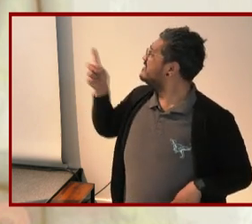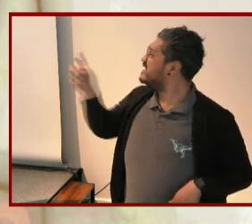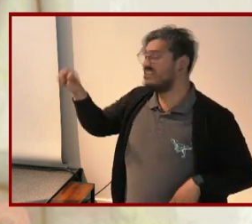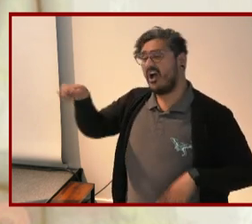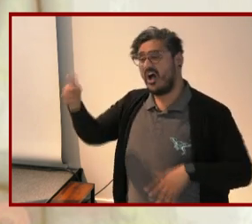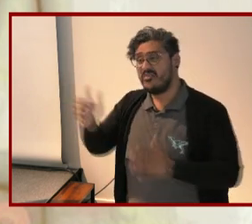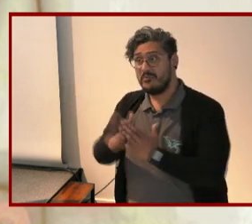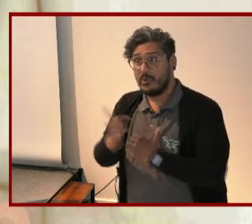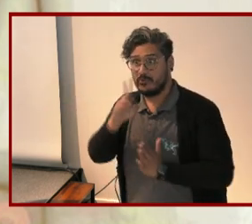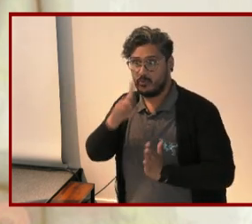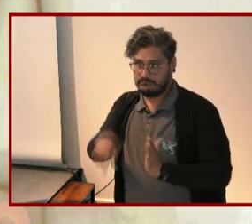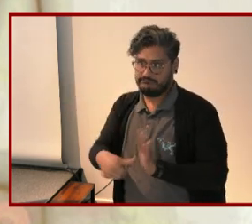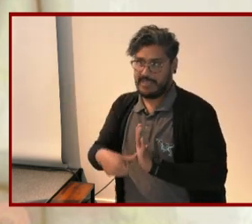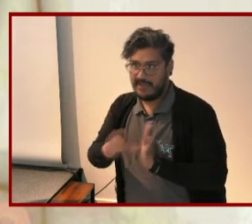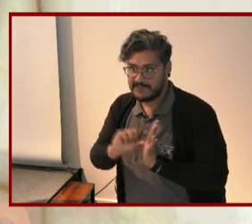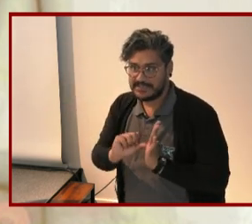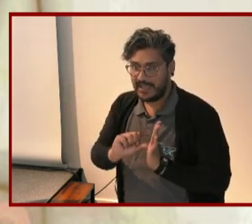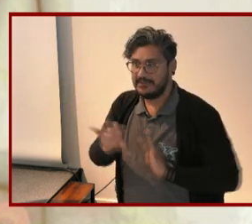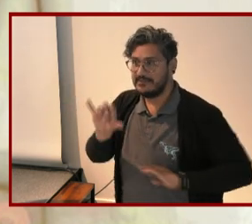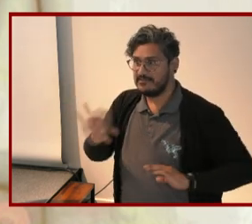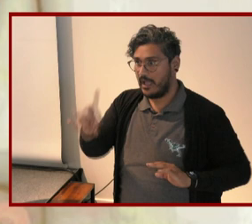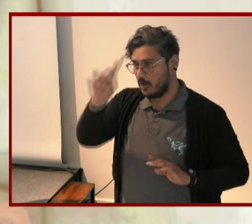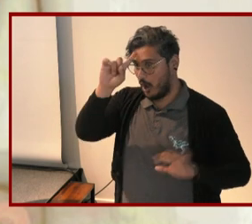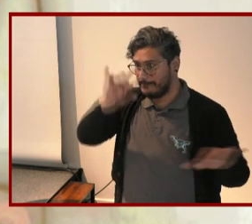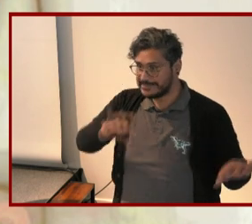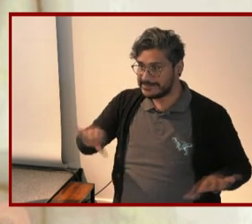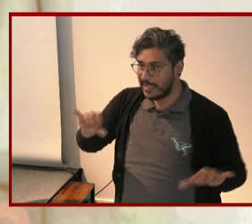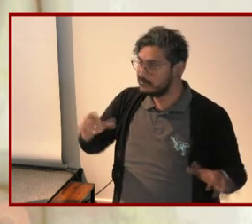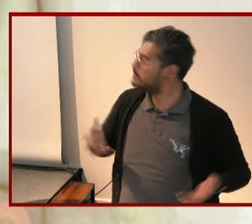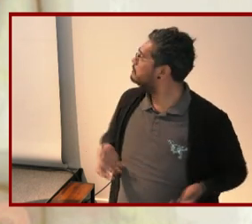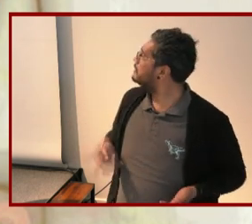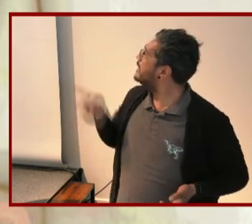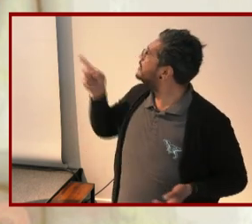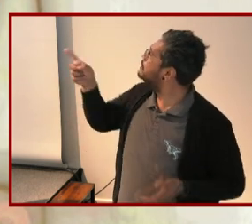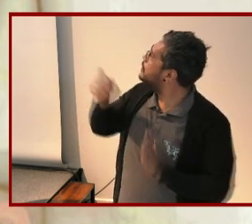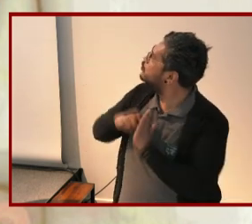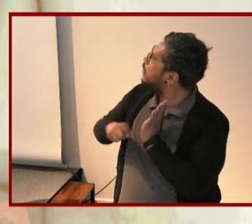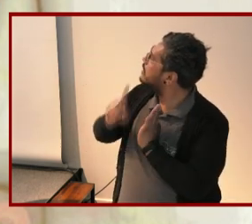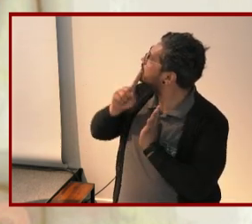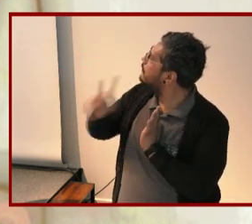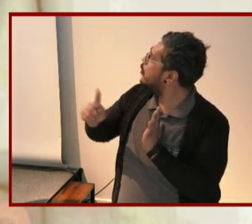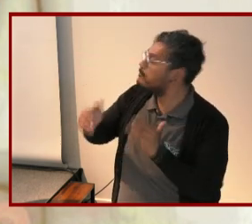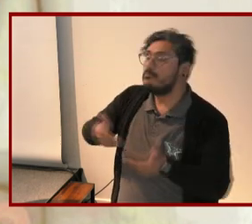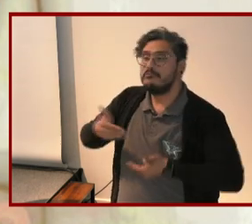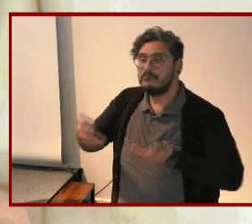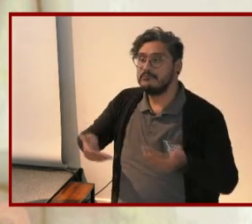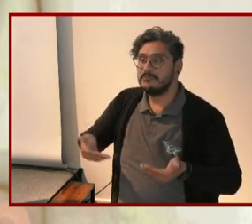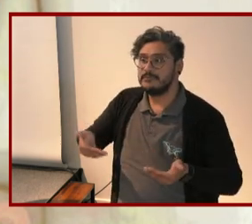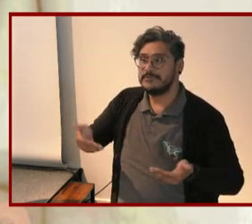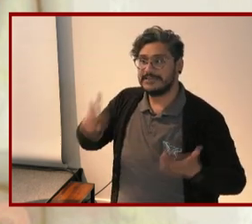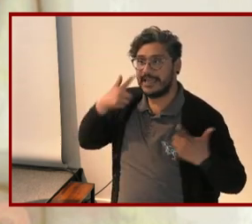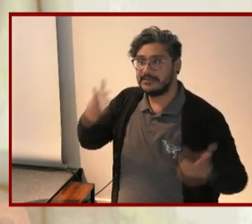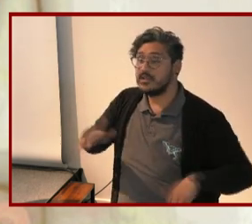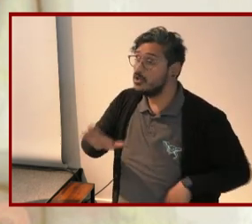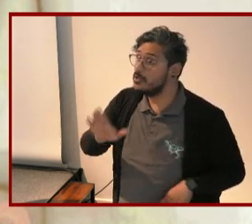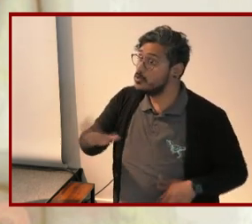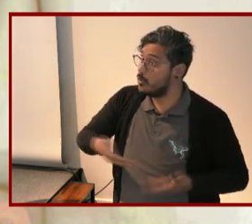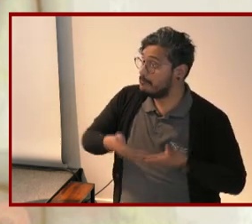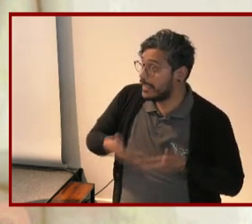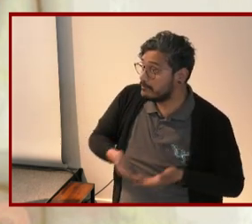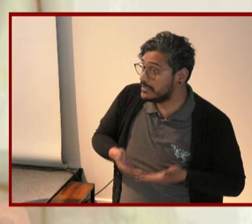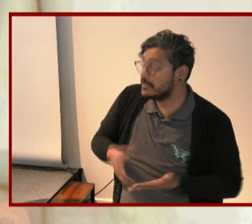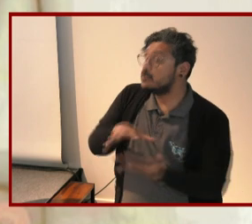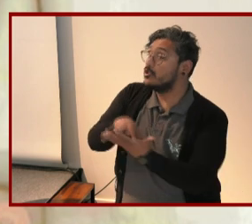emphasize homogeneity and common sense spock writes in the present progressive tense quote your baby is learning